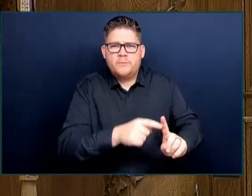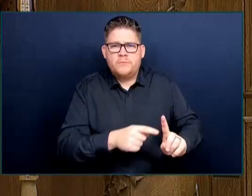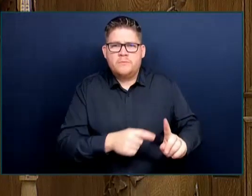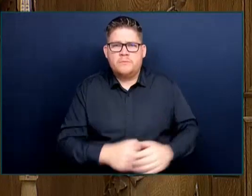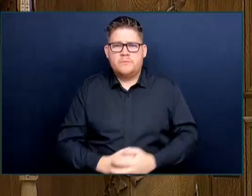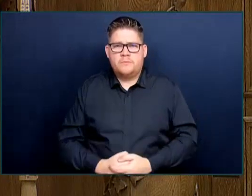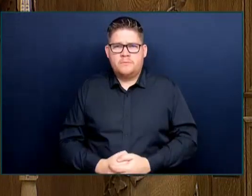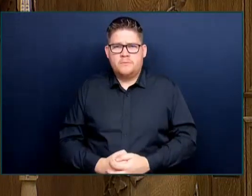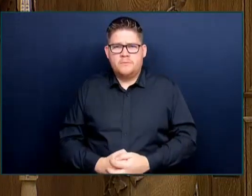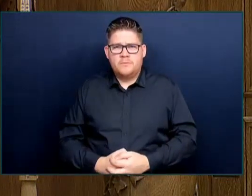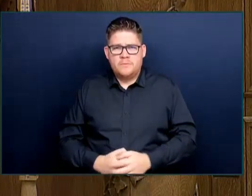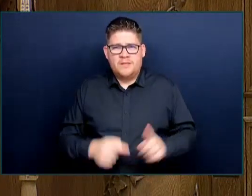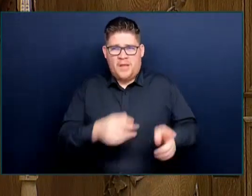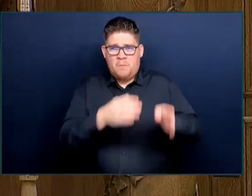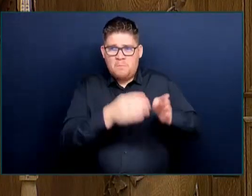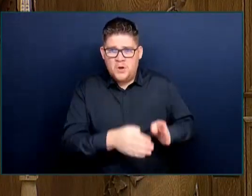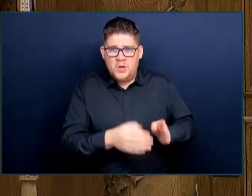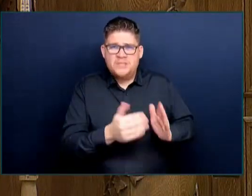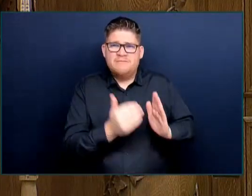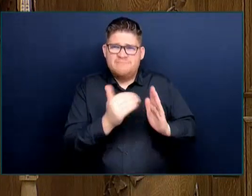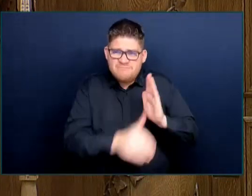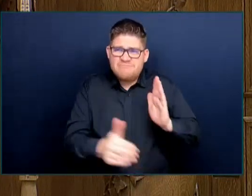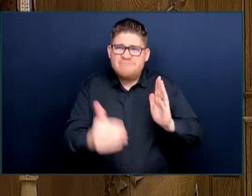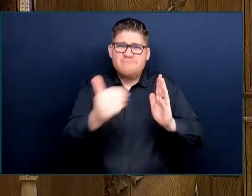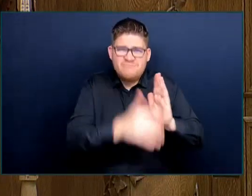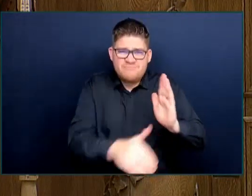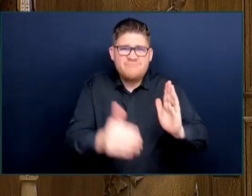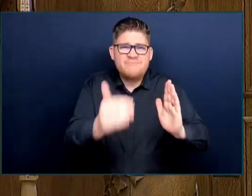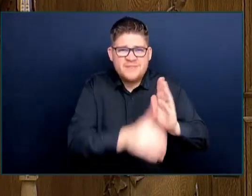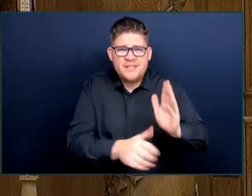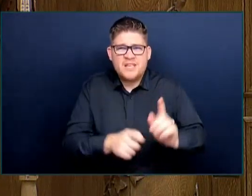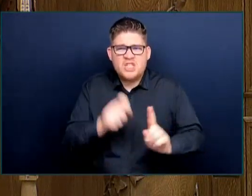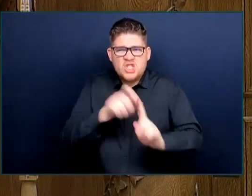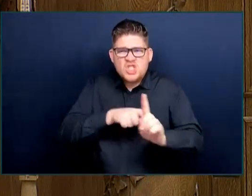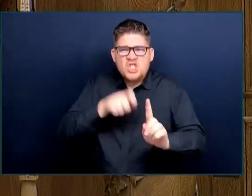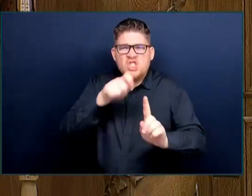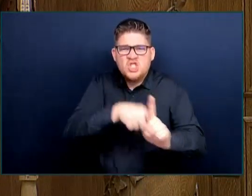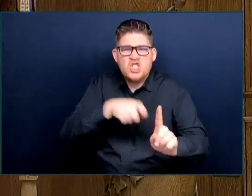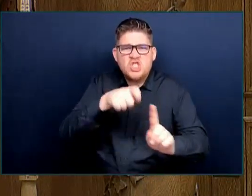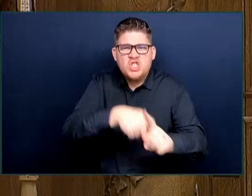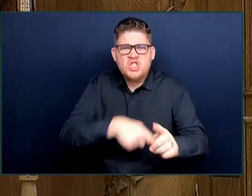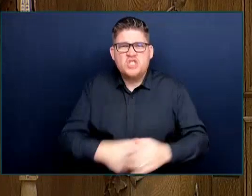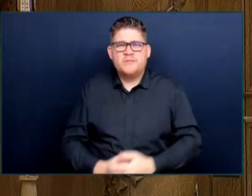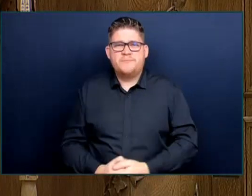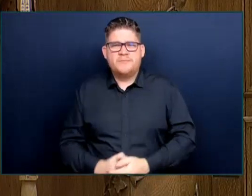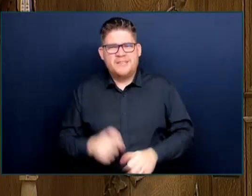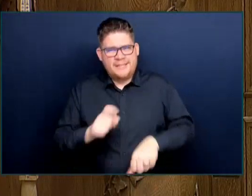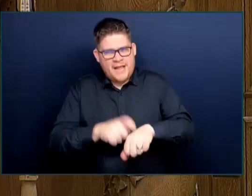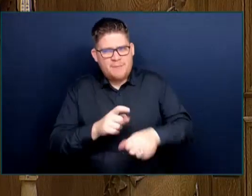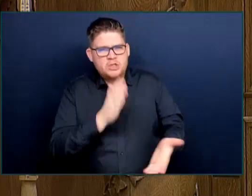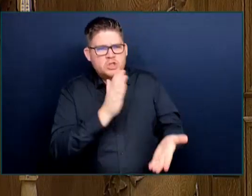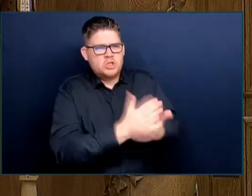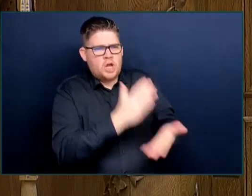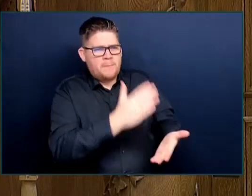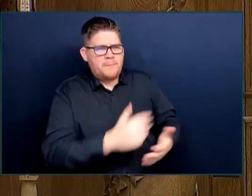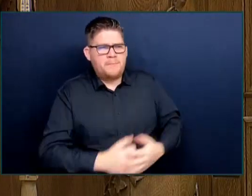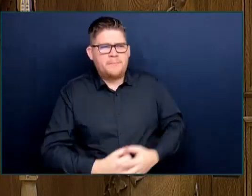Minister of Public Safety. Thank you, Honourable Speaker, and thanks to the member for the question.